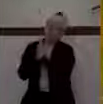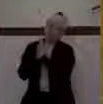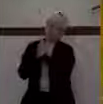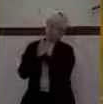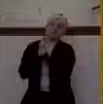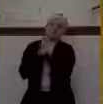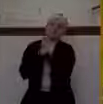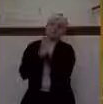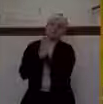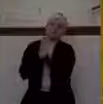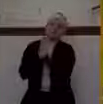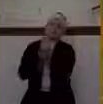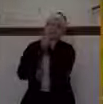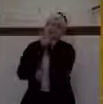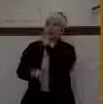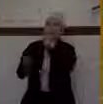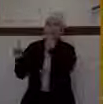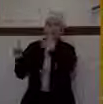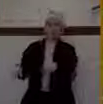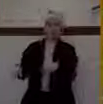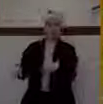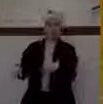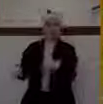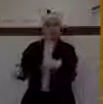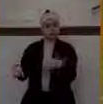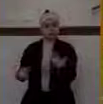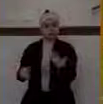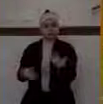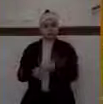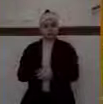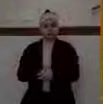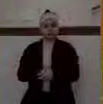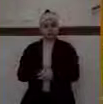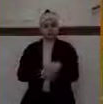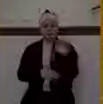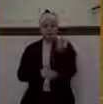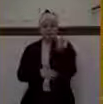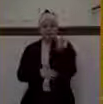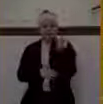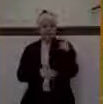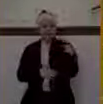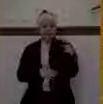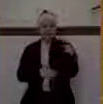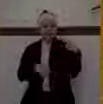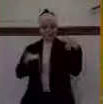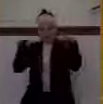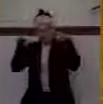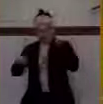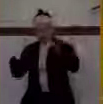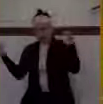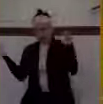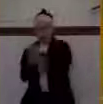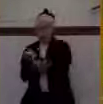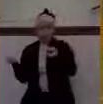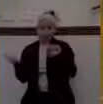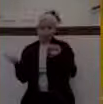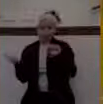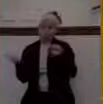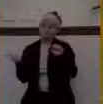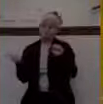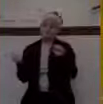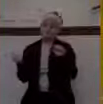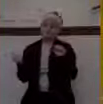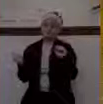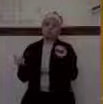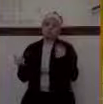And, you know what, God answers this prayer because Shishak doesn't ultimately wipe out the whole city of Jerusalem. He basically